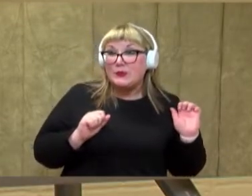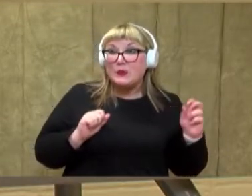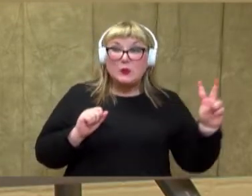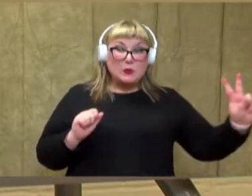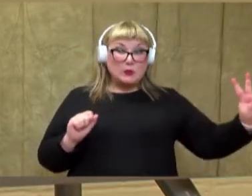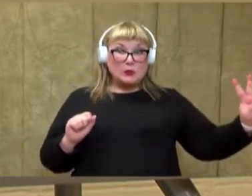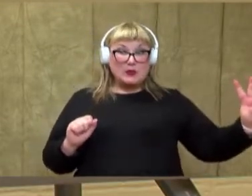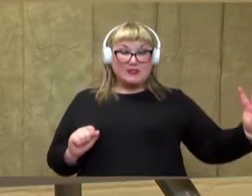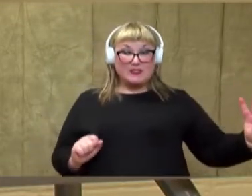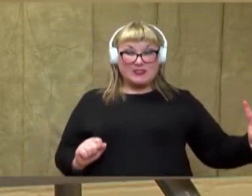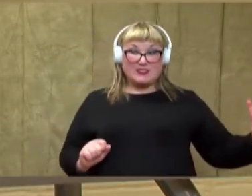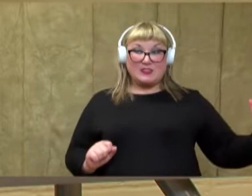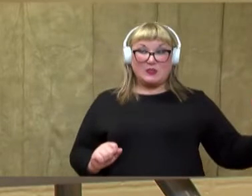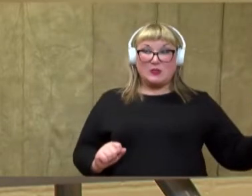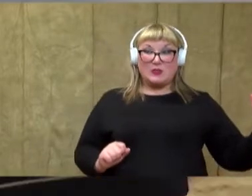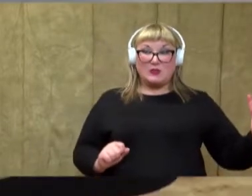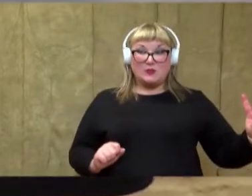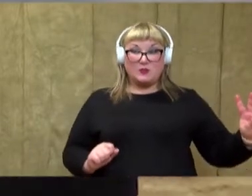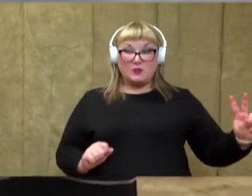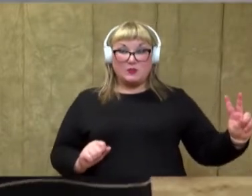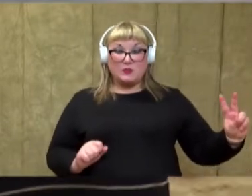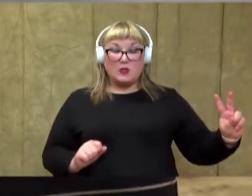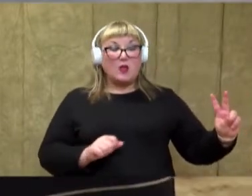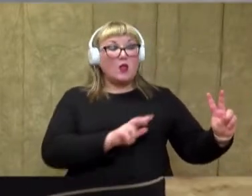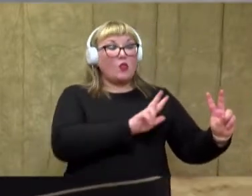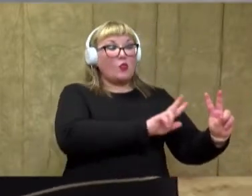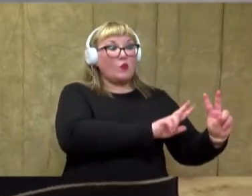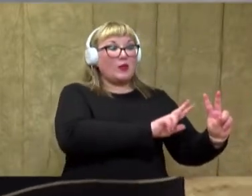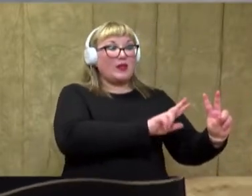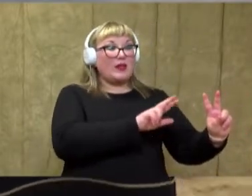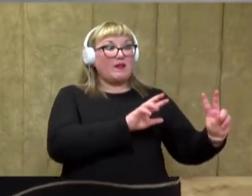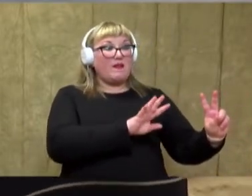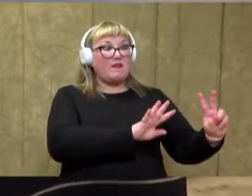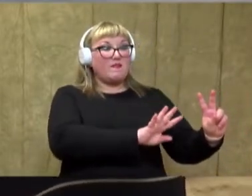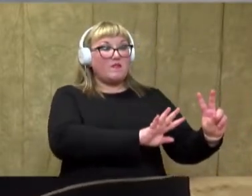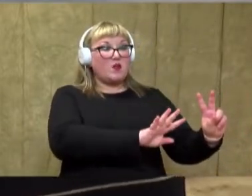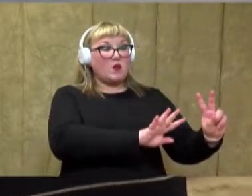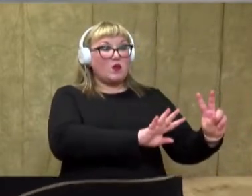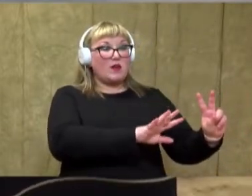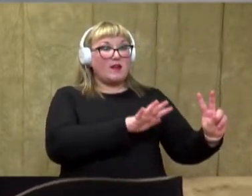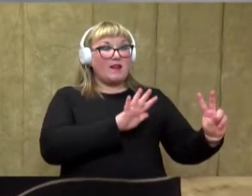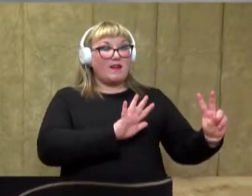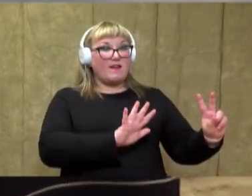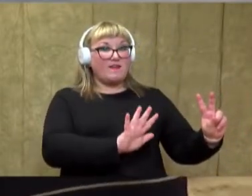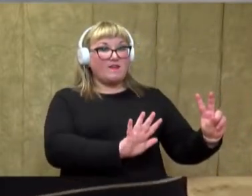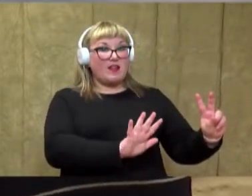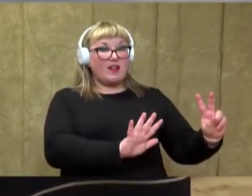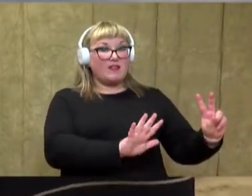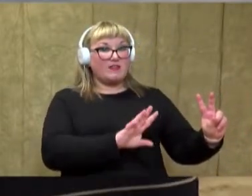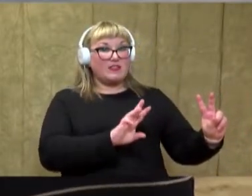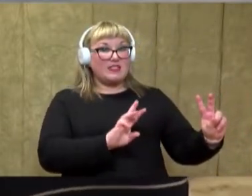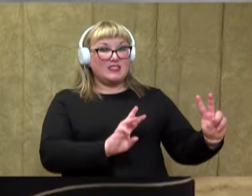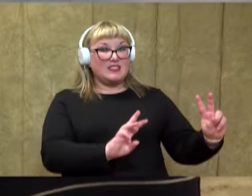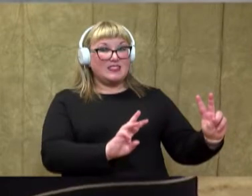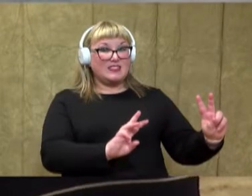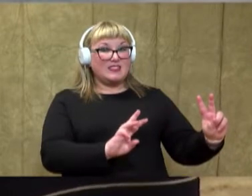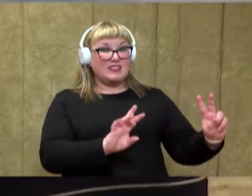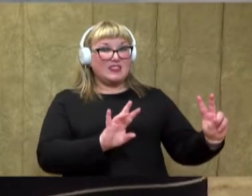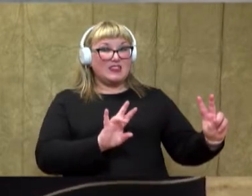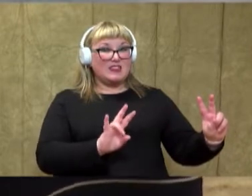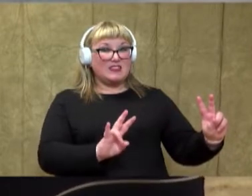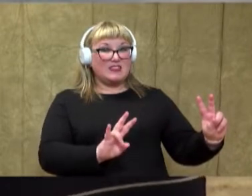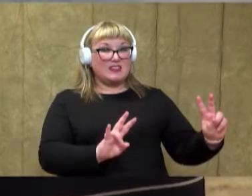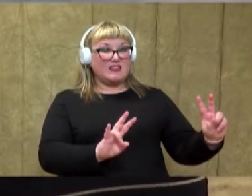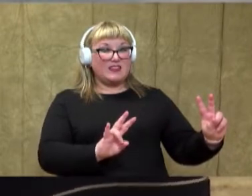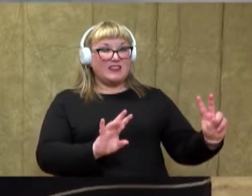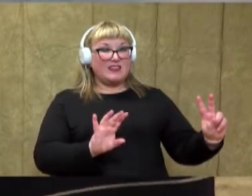2. Let's count from 2, 2, 3, 4, 5, 6,